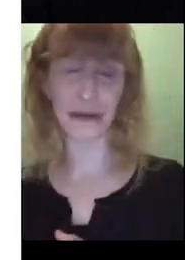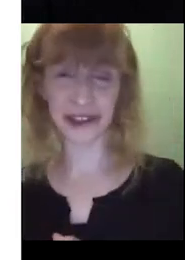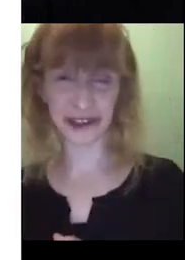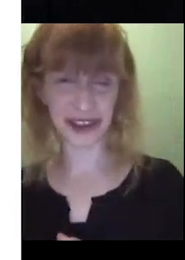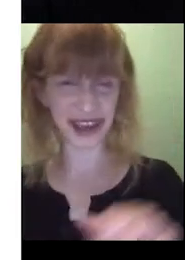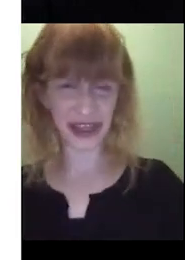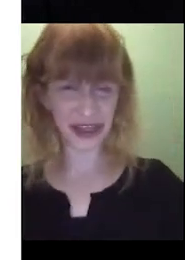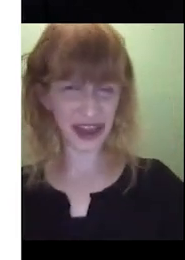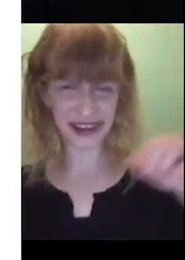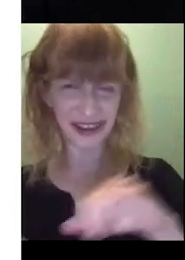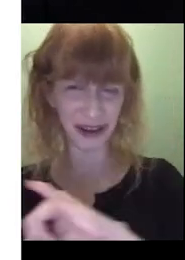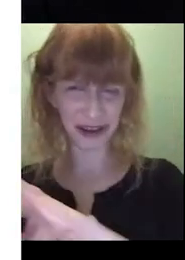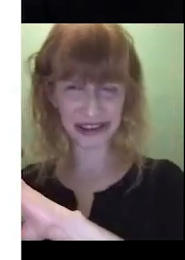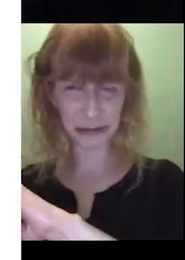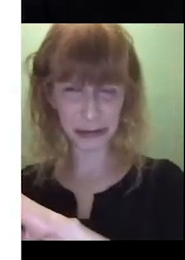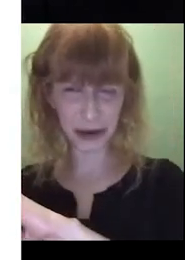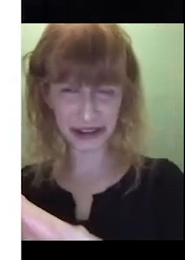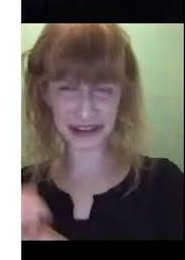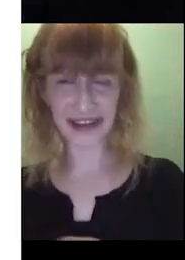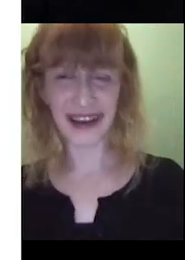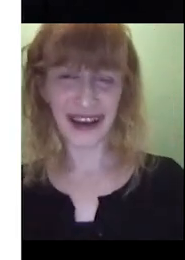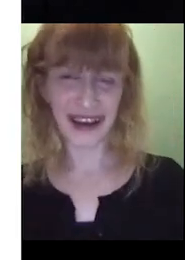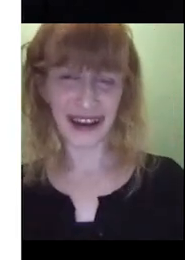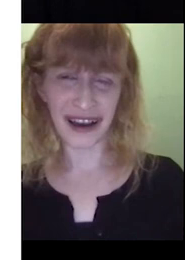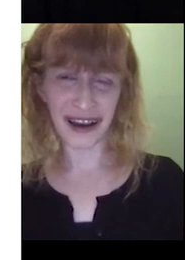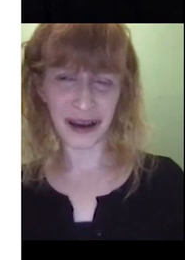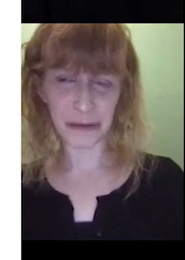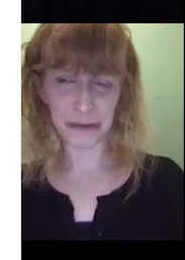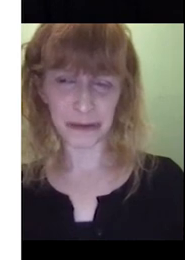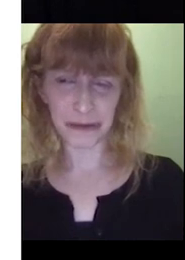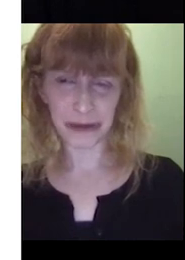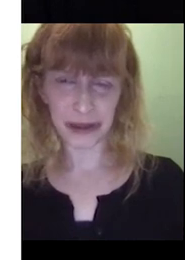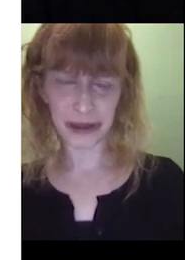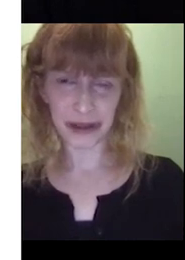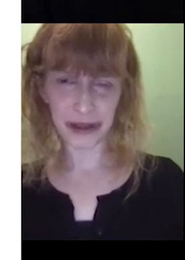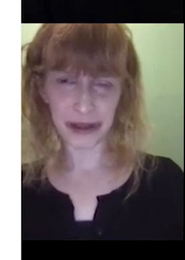Thinking about our repetition again. That's not spot. Um,